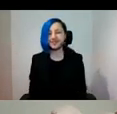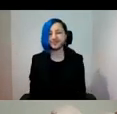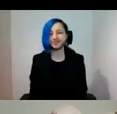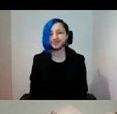Thank